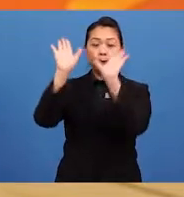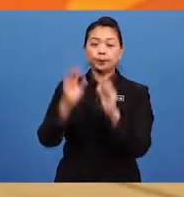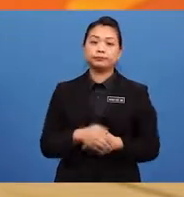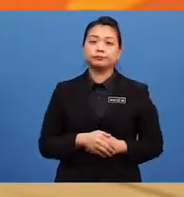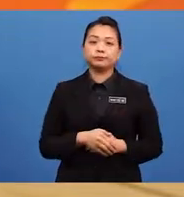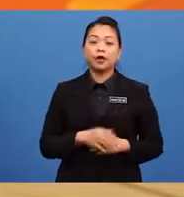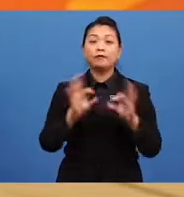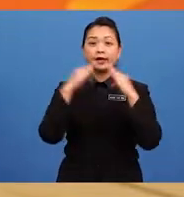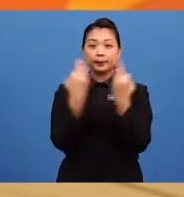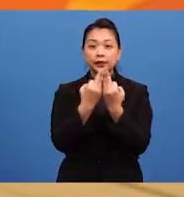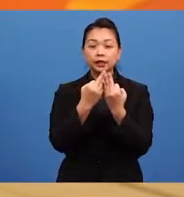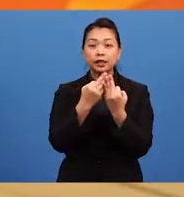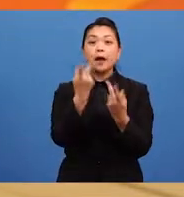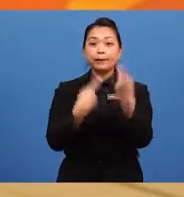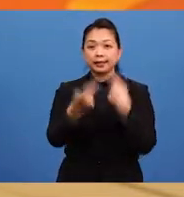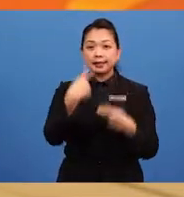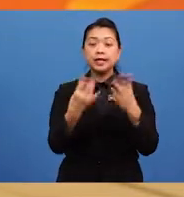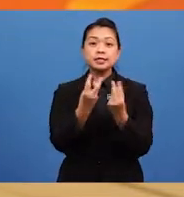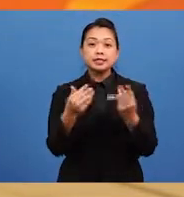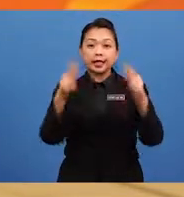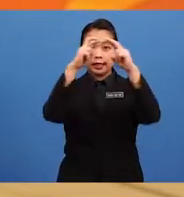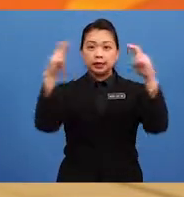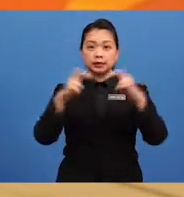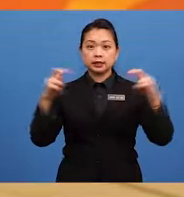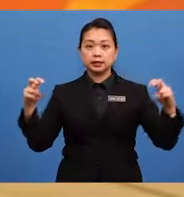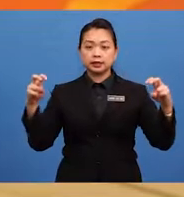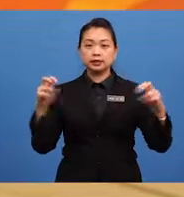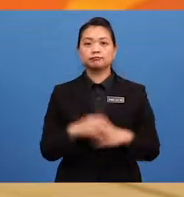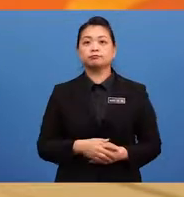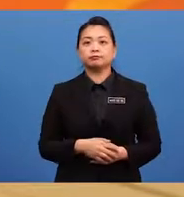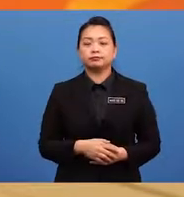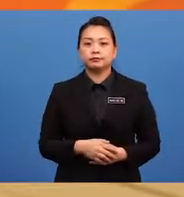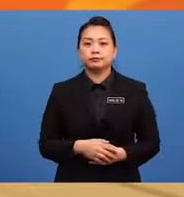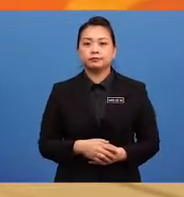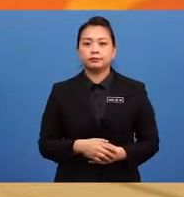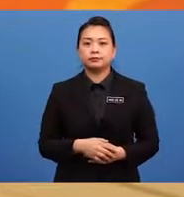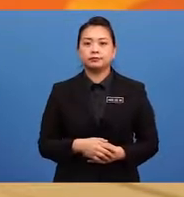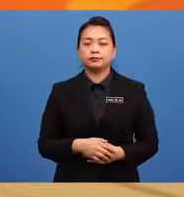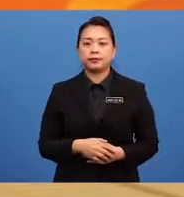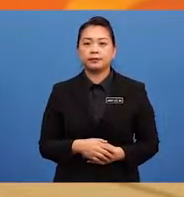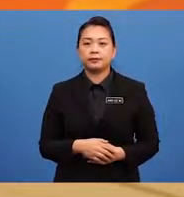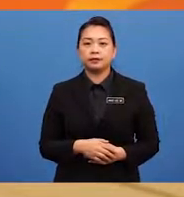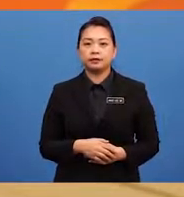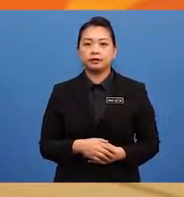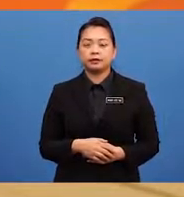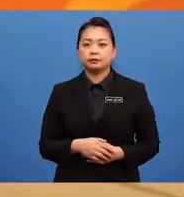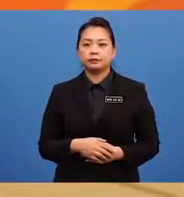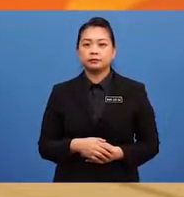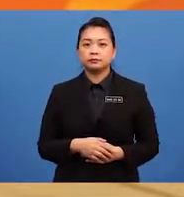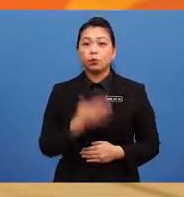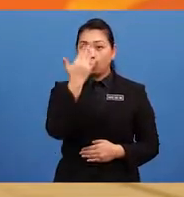picnic, and sandcastles are all examples of nouns. Why, you may ask?